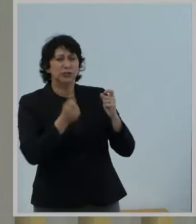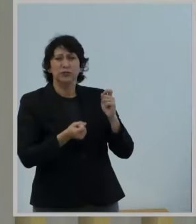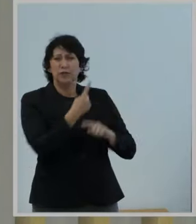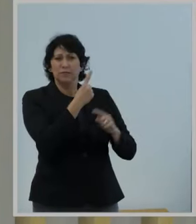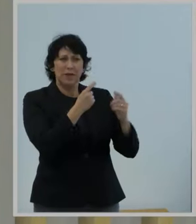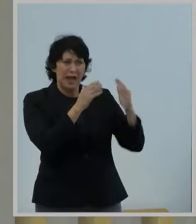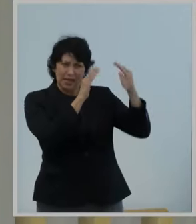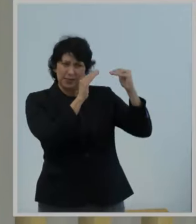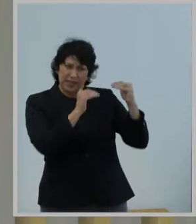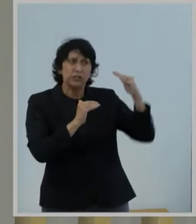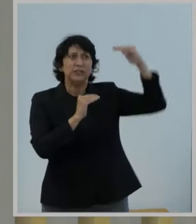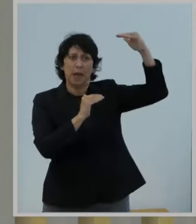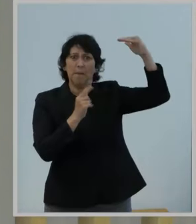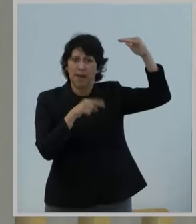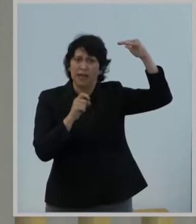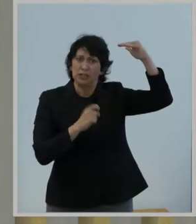them there.